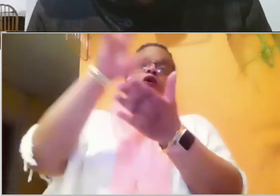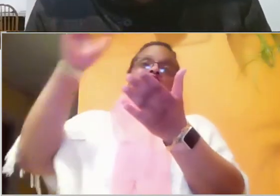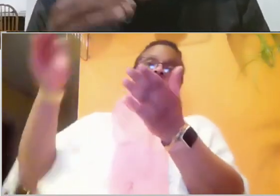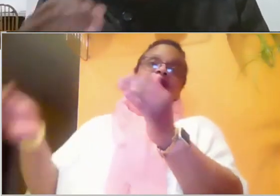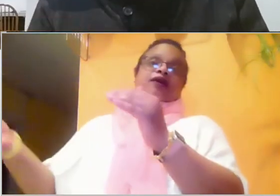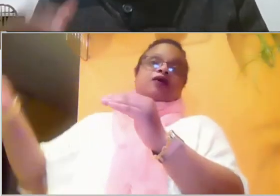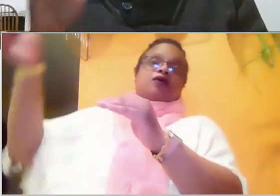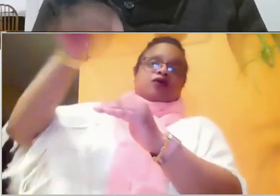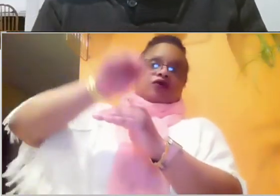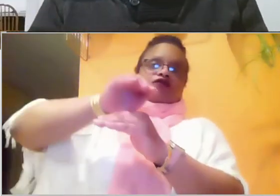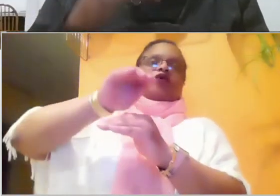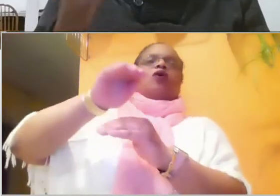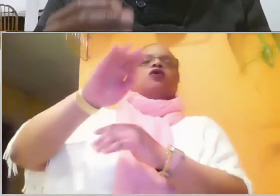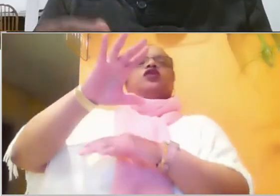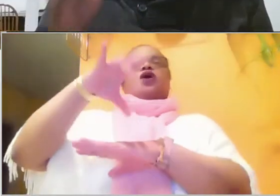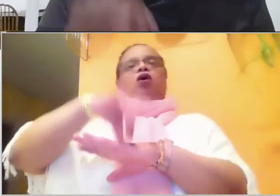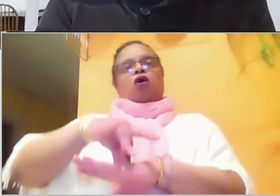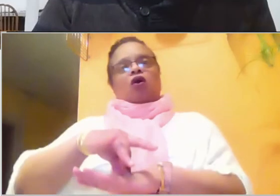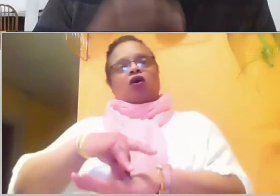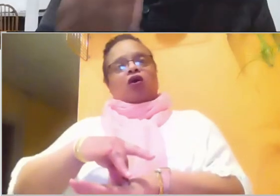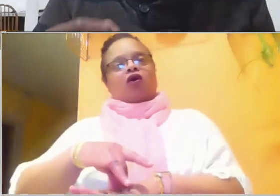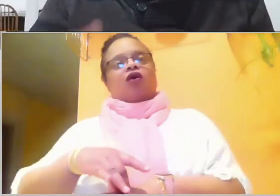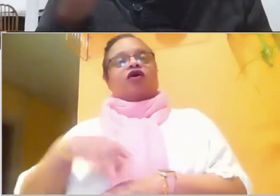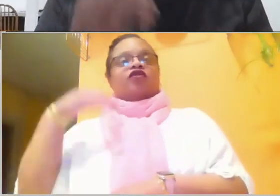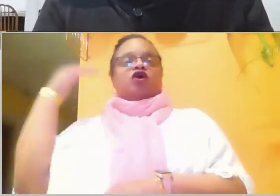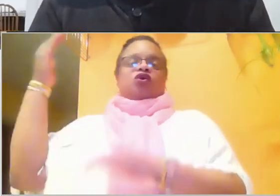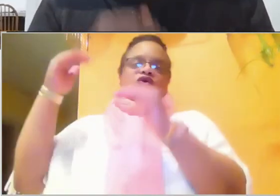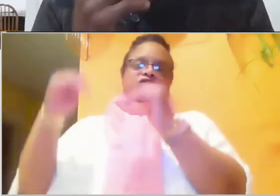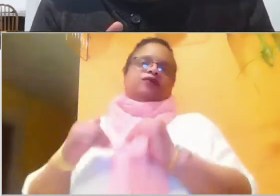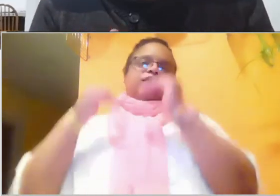glory be over all the earth.